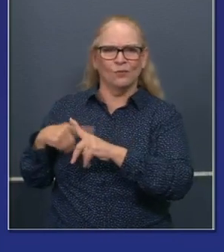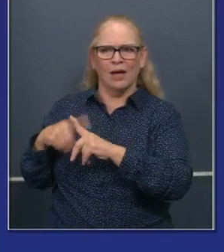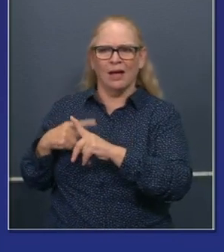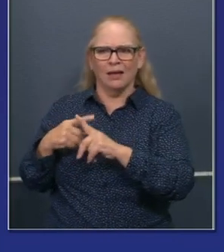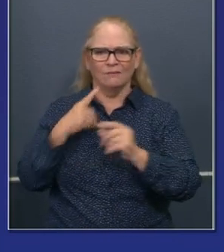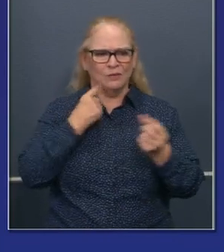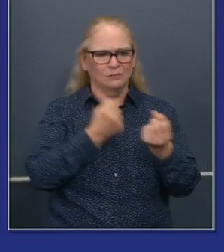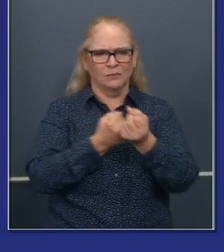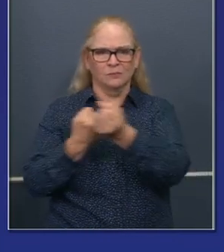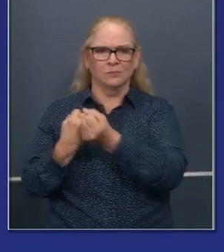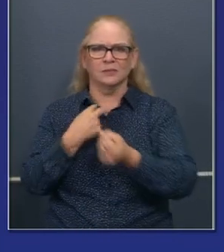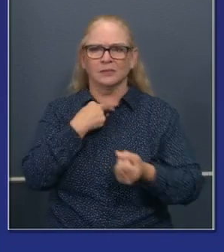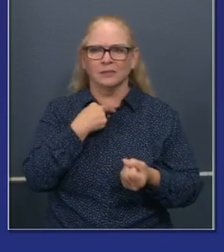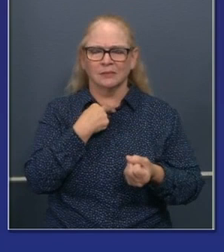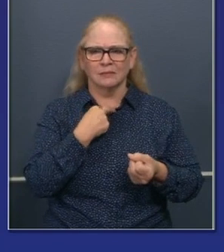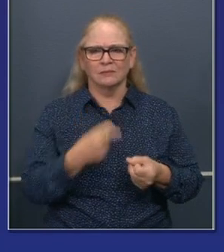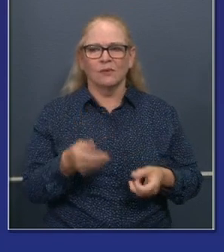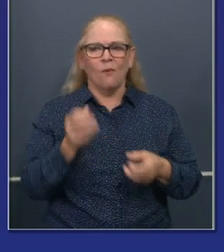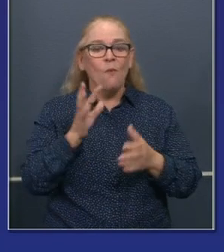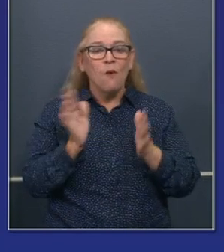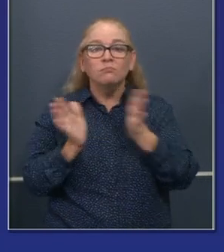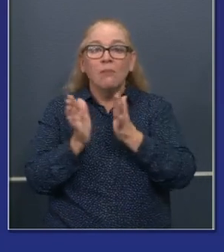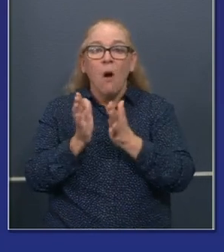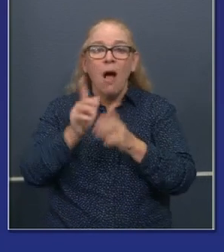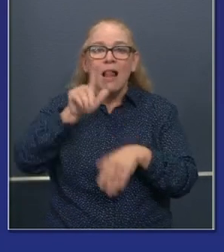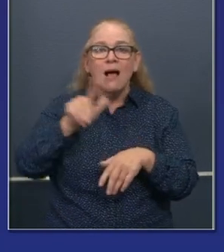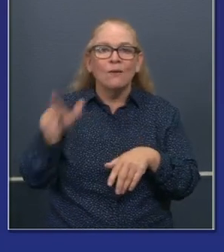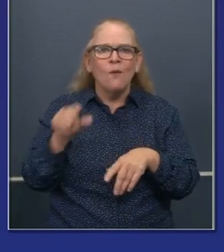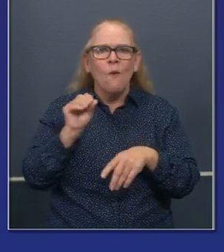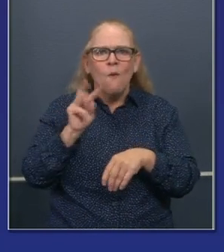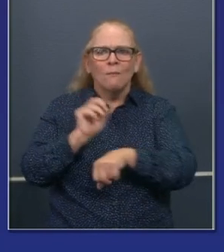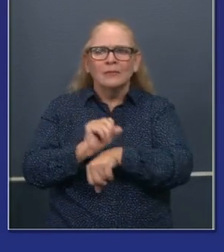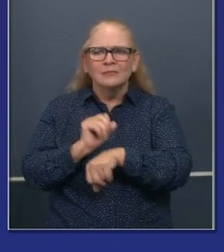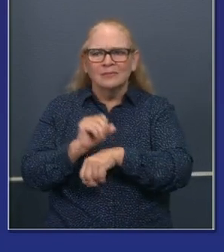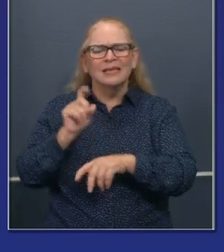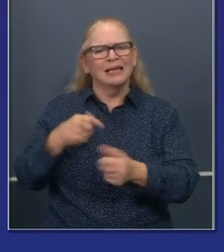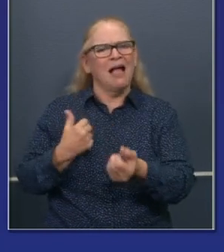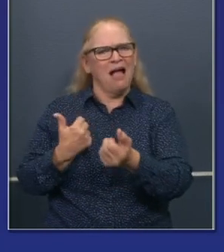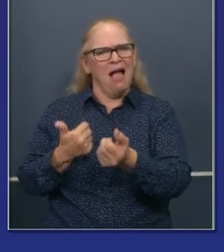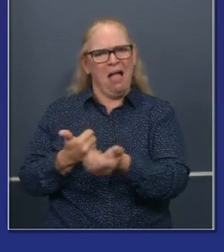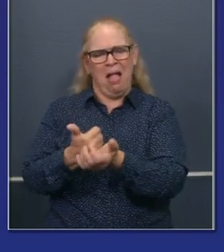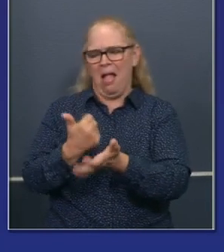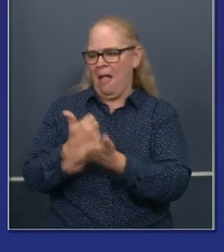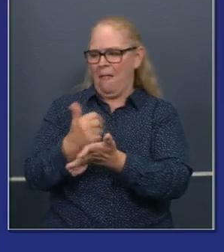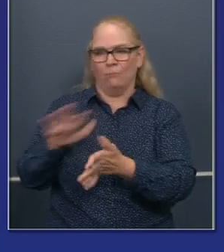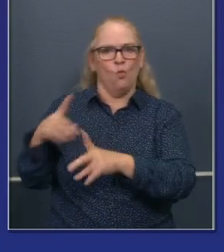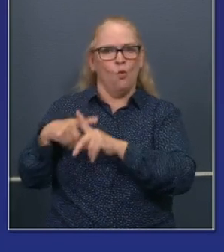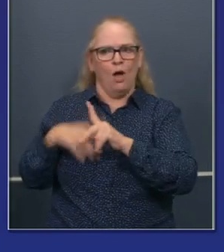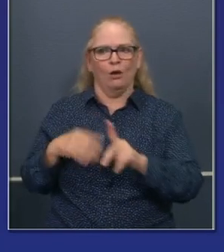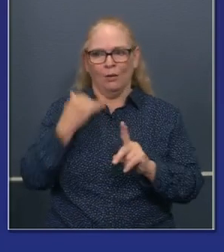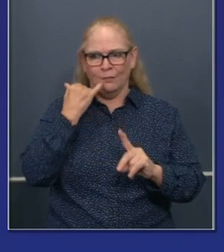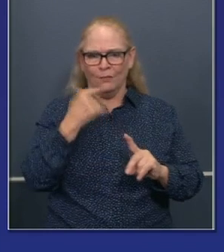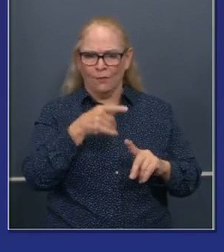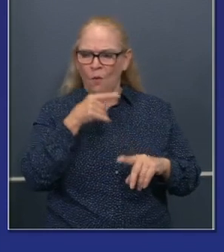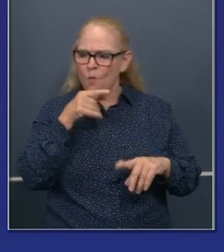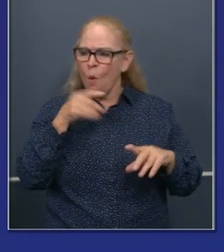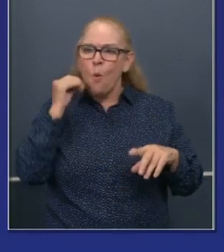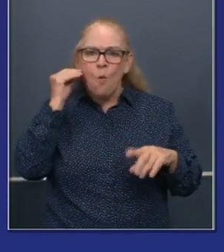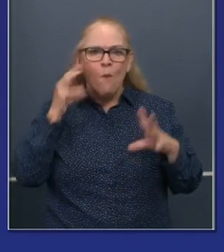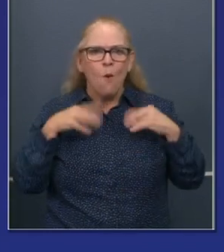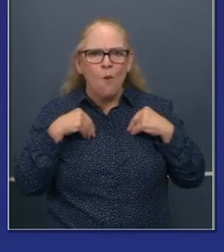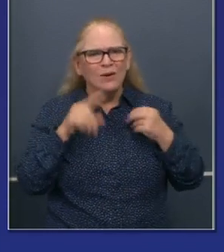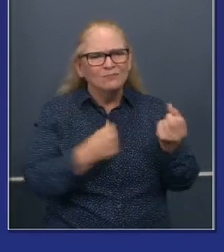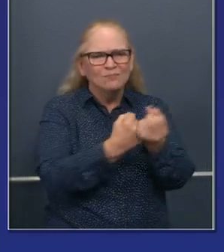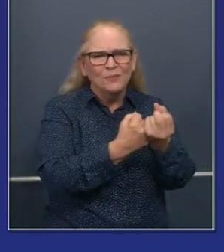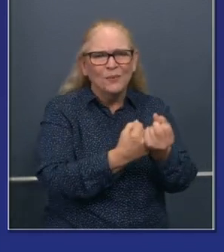small landlords, uh, to help renters, uh, and, and homeowners, uh, that have been impacted, uh, all within the